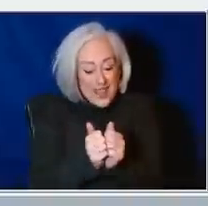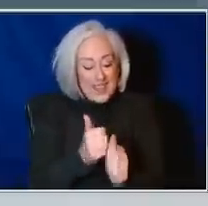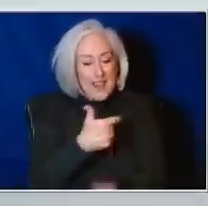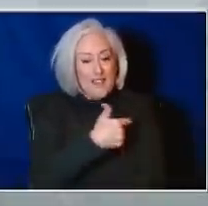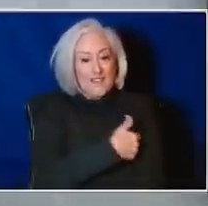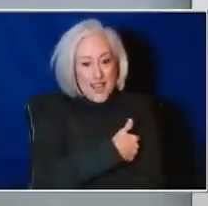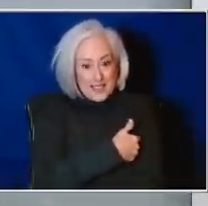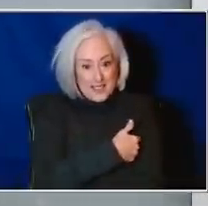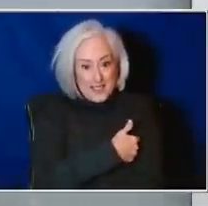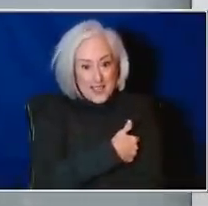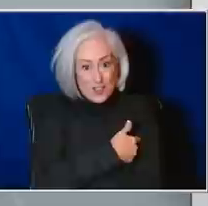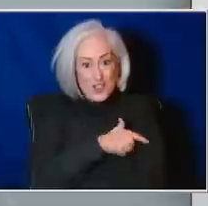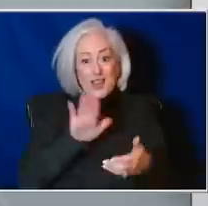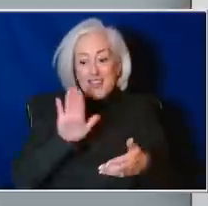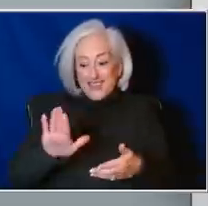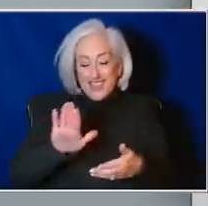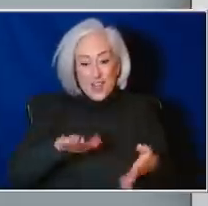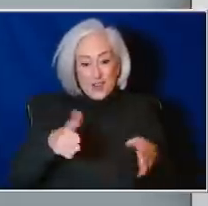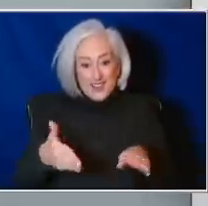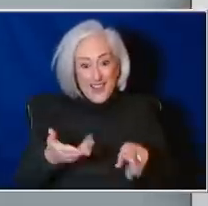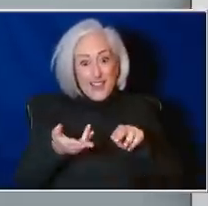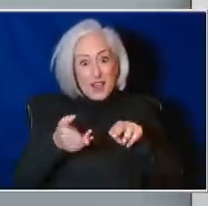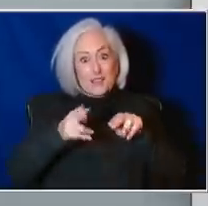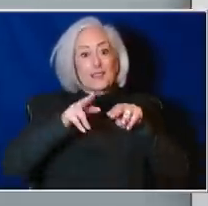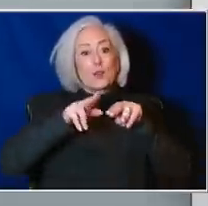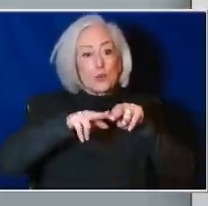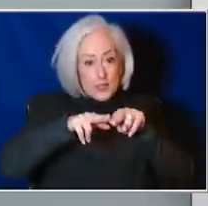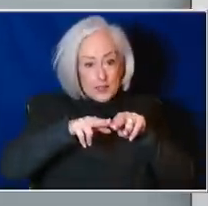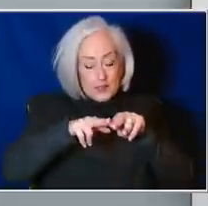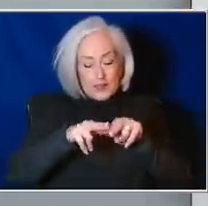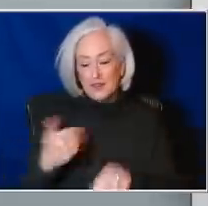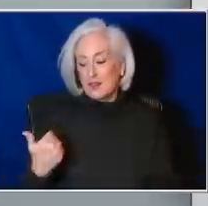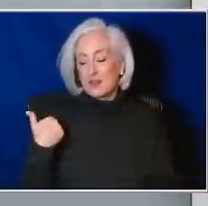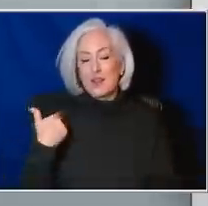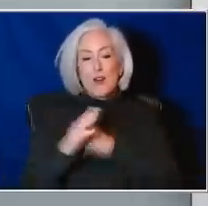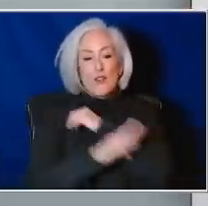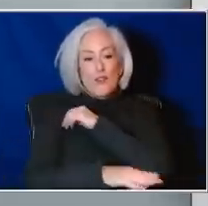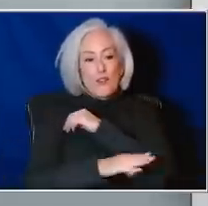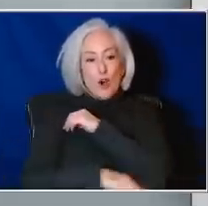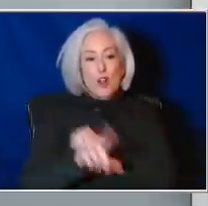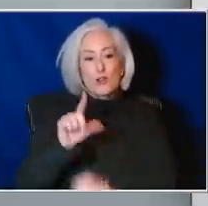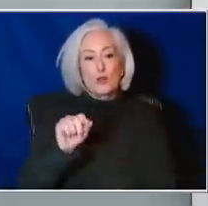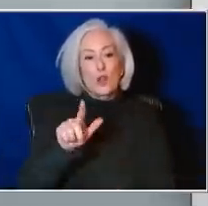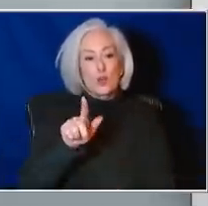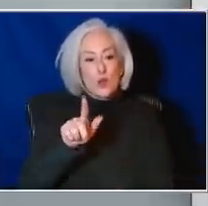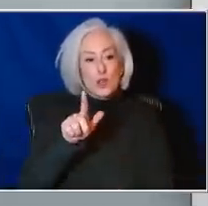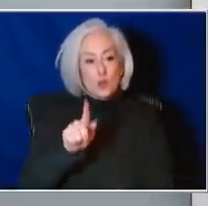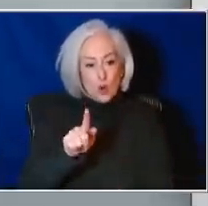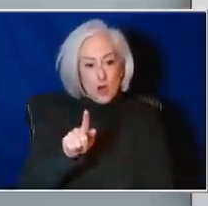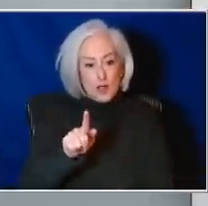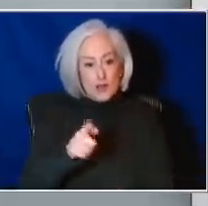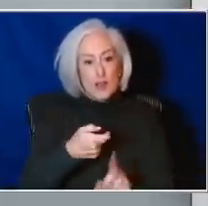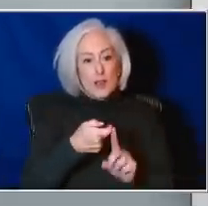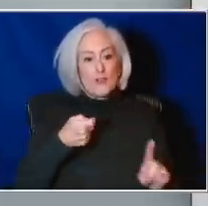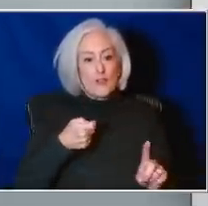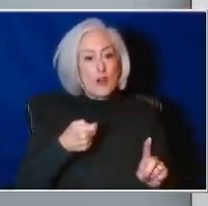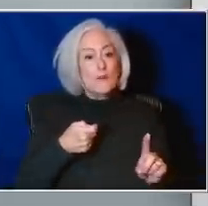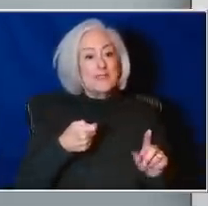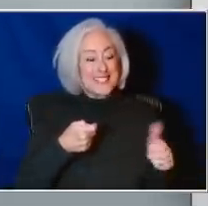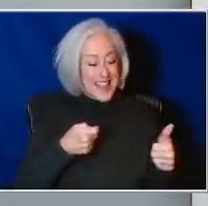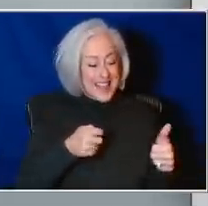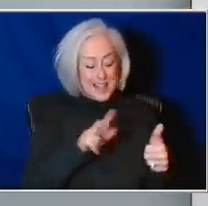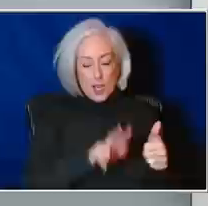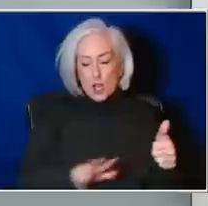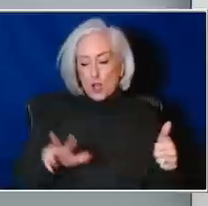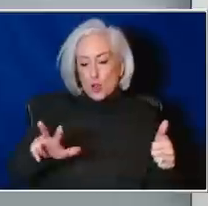gone up. In the fall of 2021, three in 10 adults vaccinated or boosted still died of COVID. In